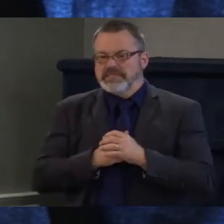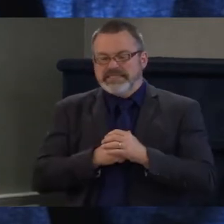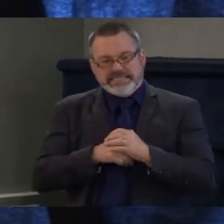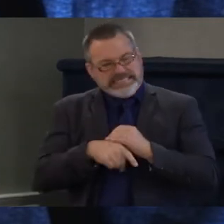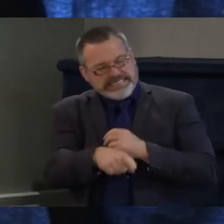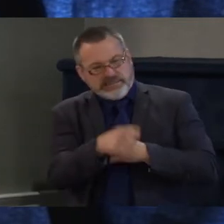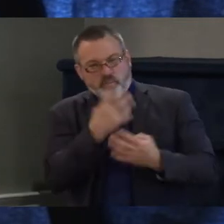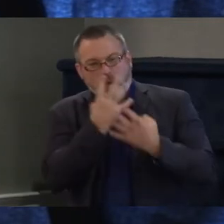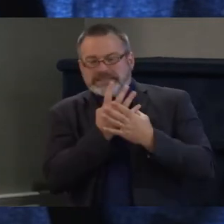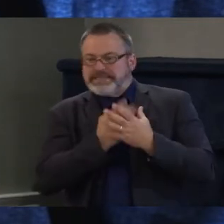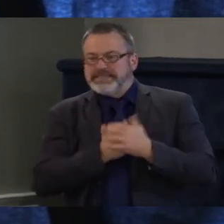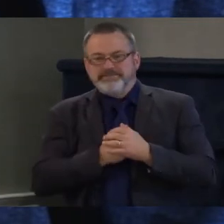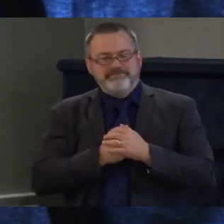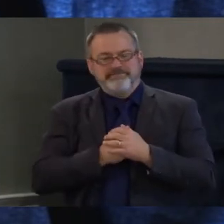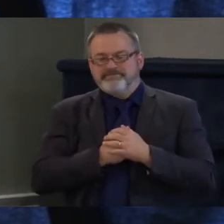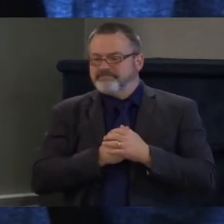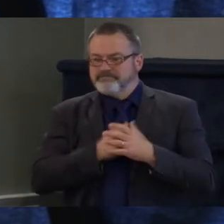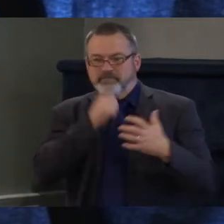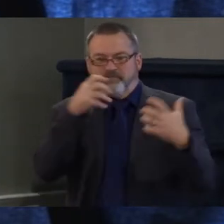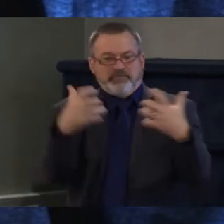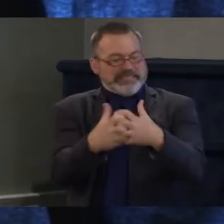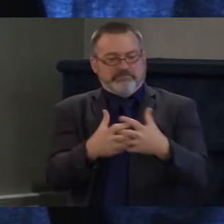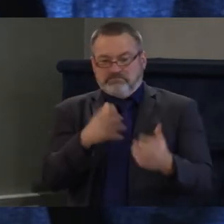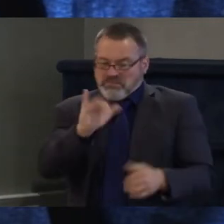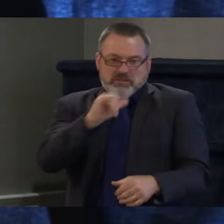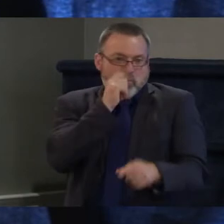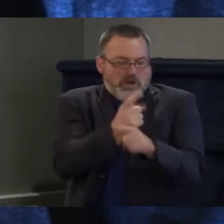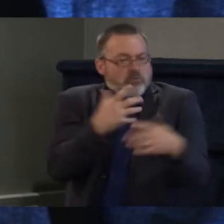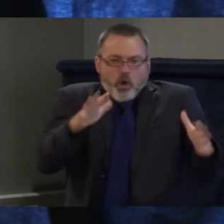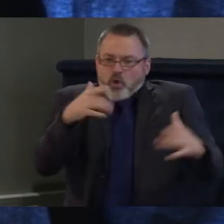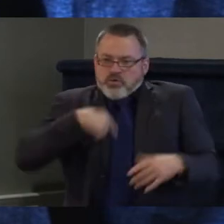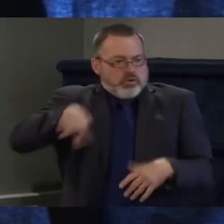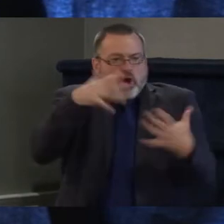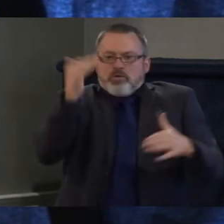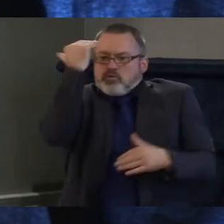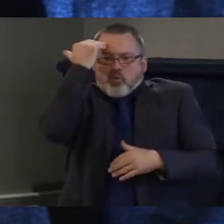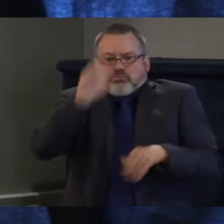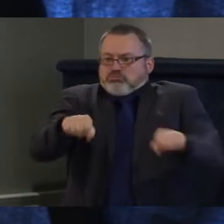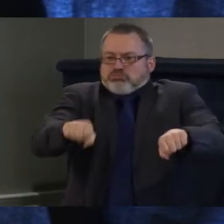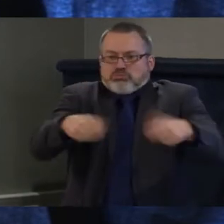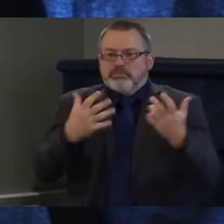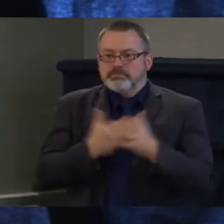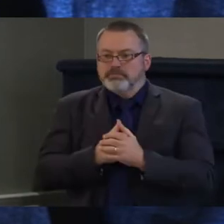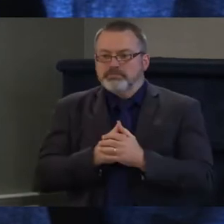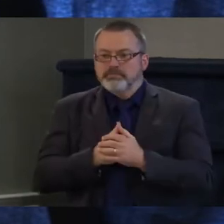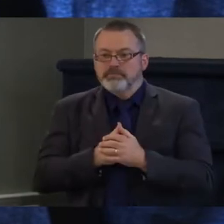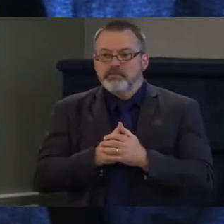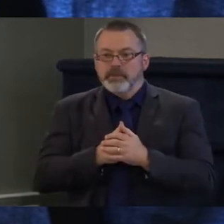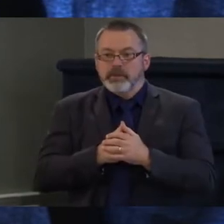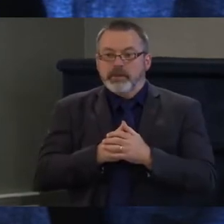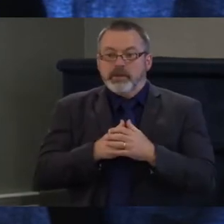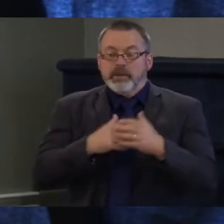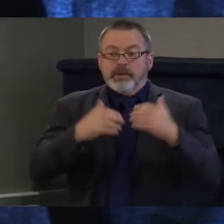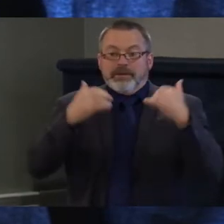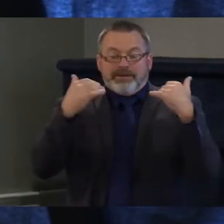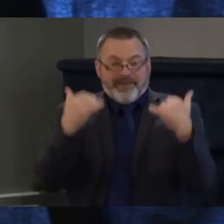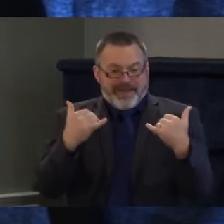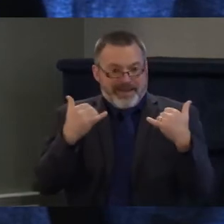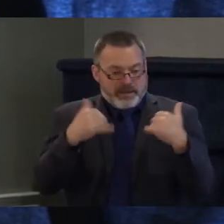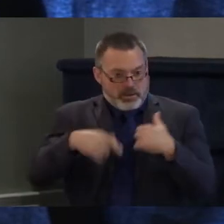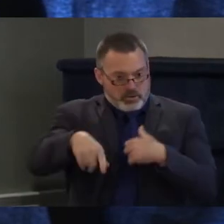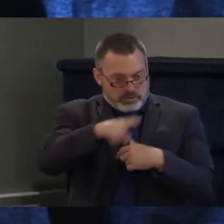within the correctional facilities for people to be able to see a life outside of the walls. And we're not offering